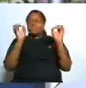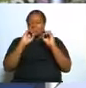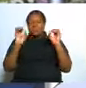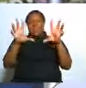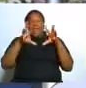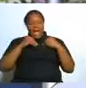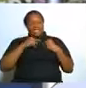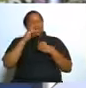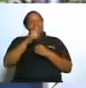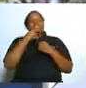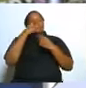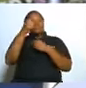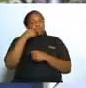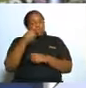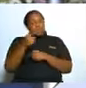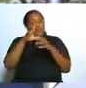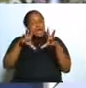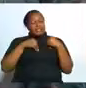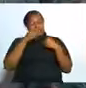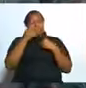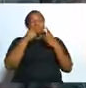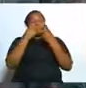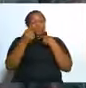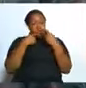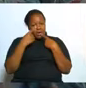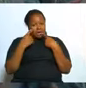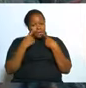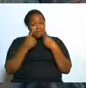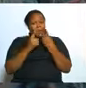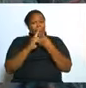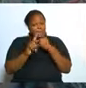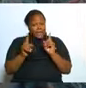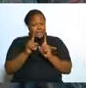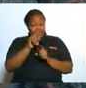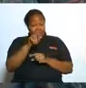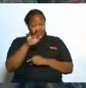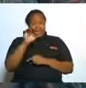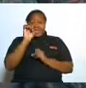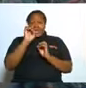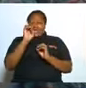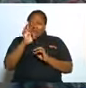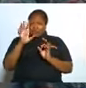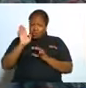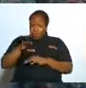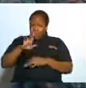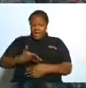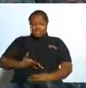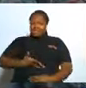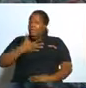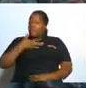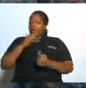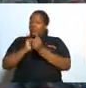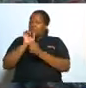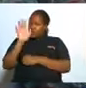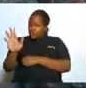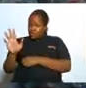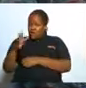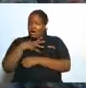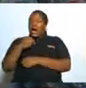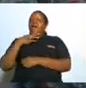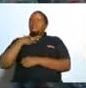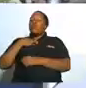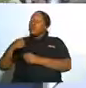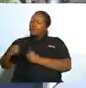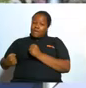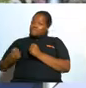let her talk hallelujah by the way if she's so angry at you and she wants to